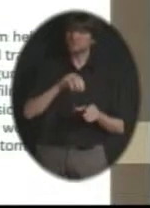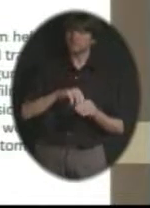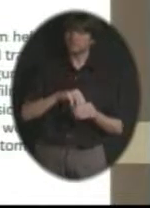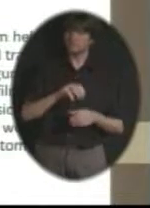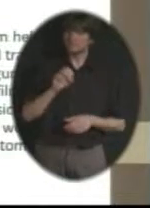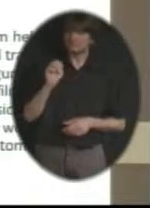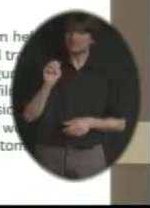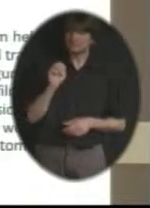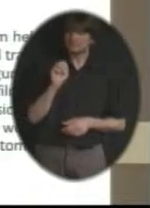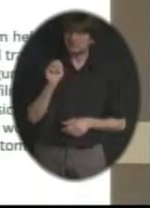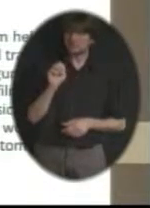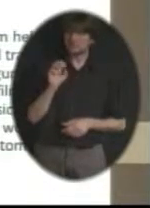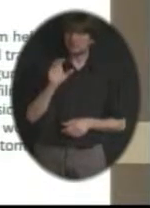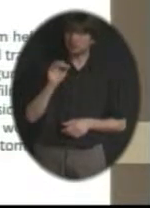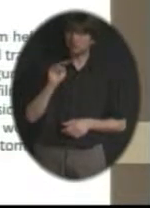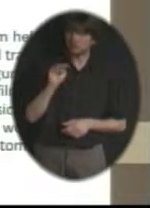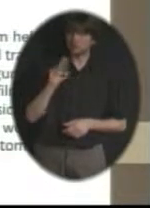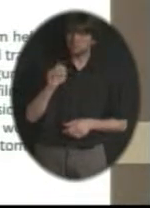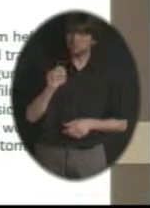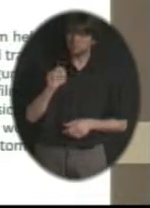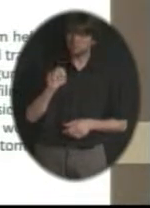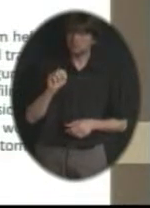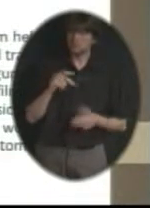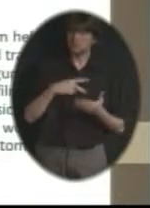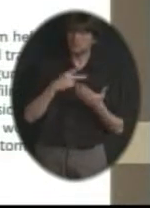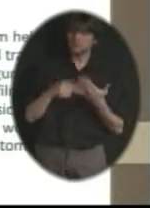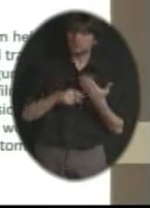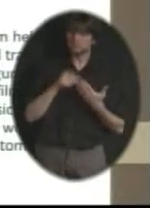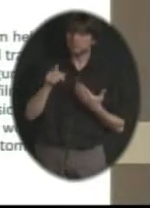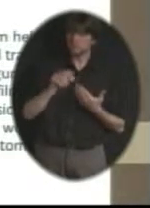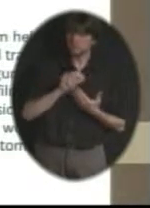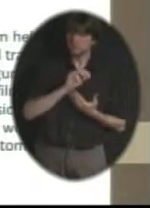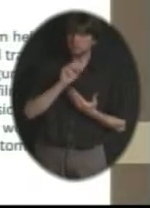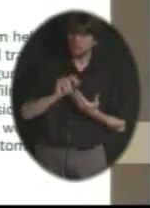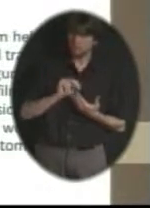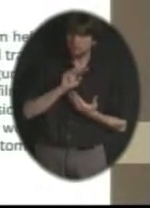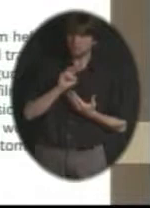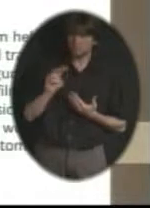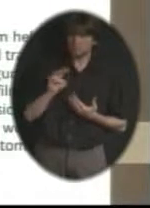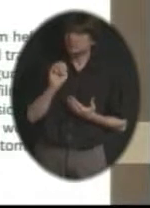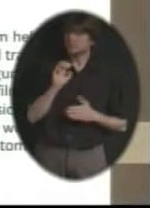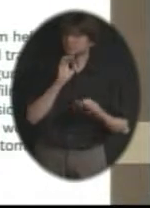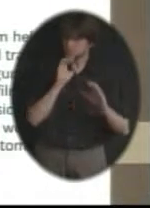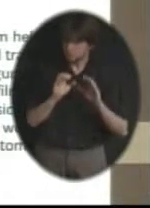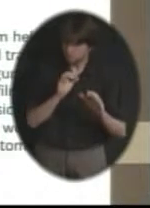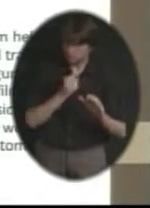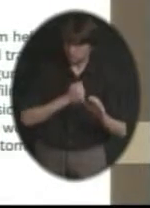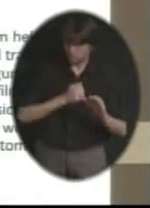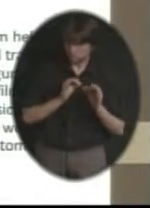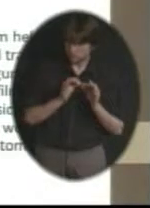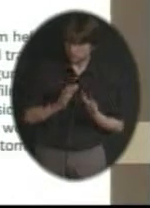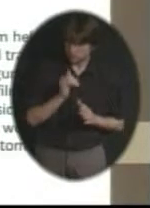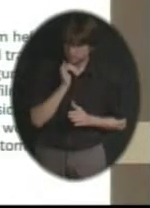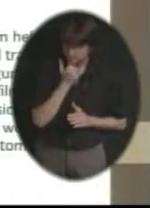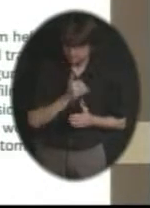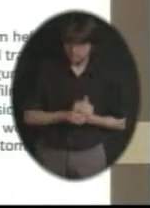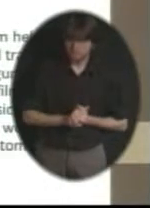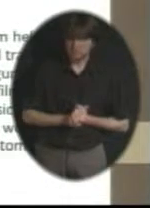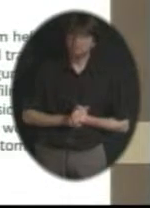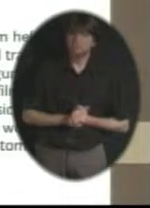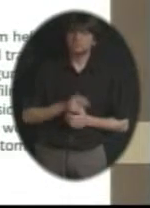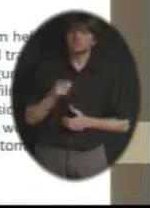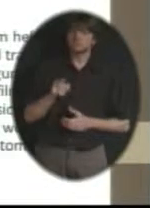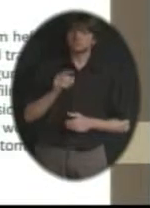The best thing about Brian's story, he's now down in Nashville doing a lot of different things within the music industry, doing some